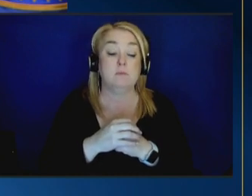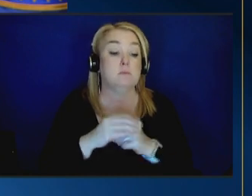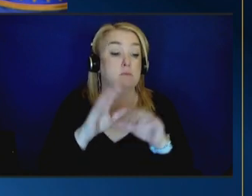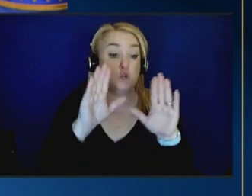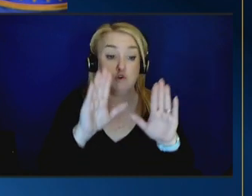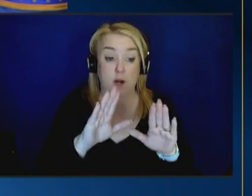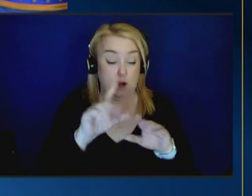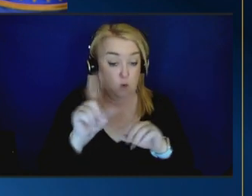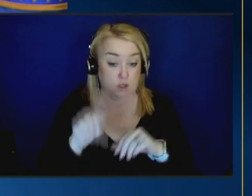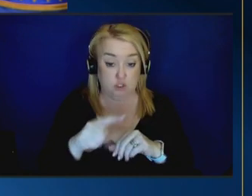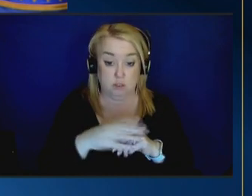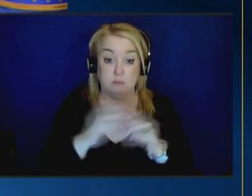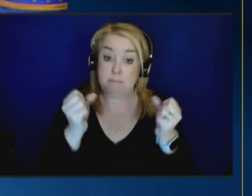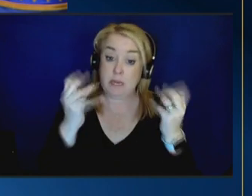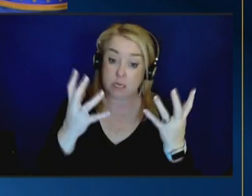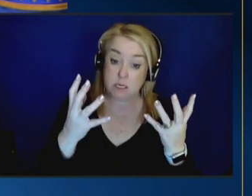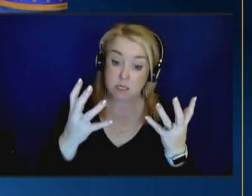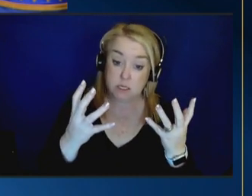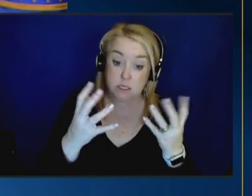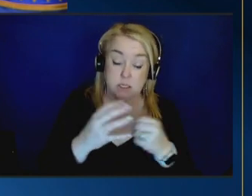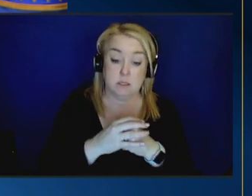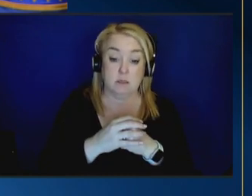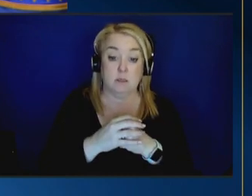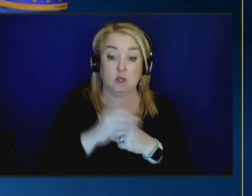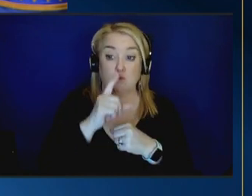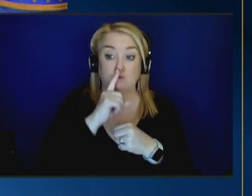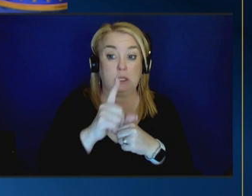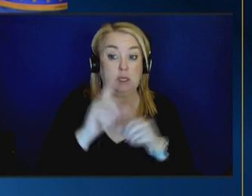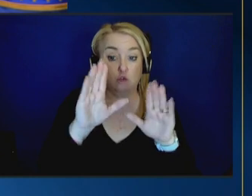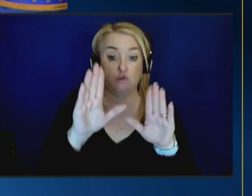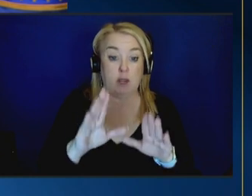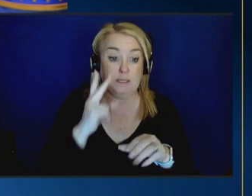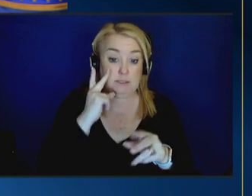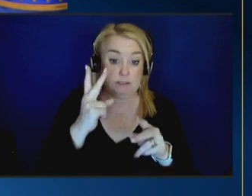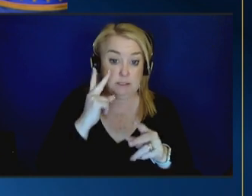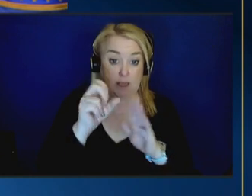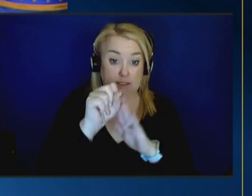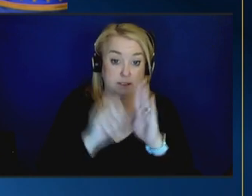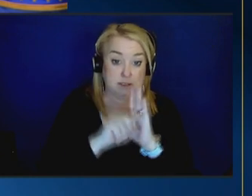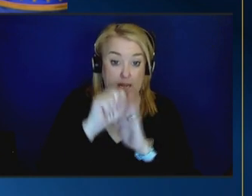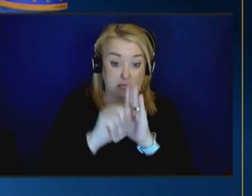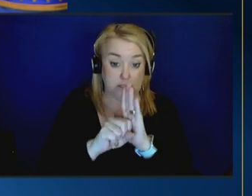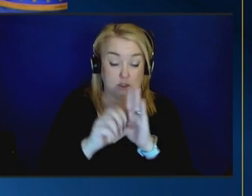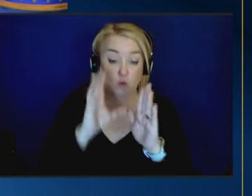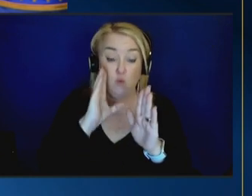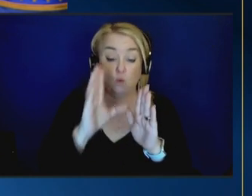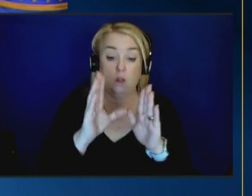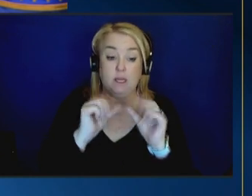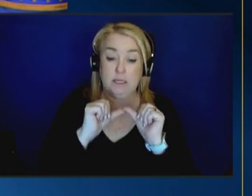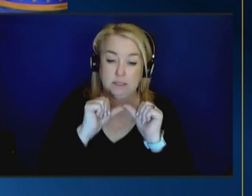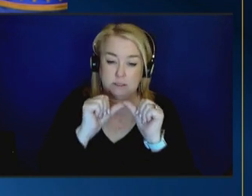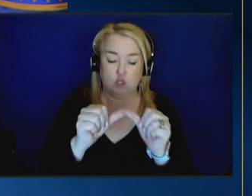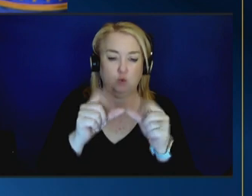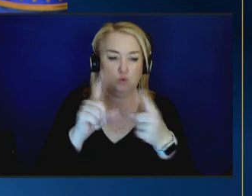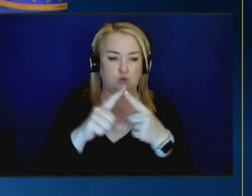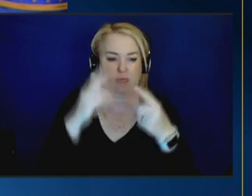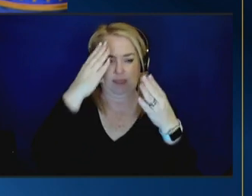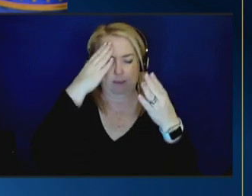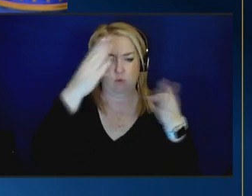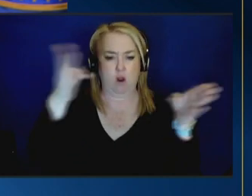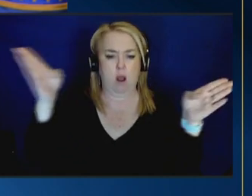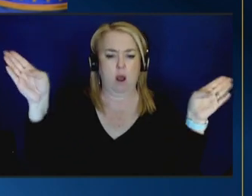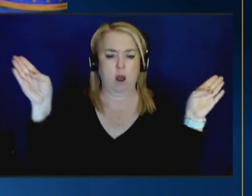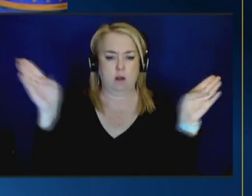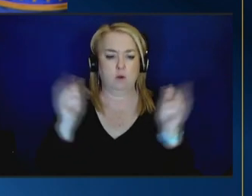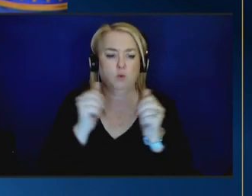um there are many um and what's actually really great is to see that states are continuing to think more broadly about what they can do with family